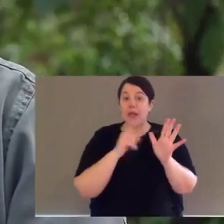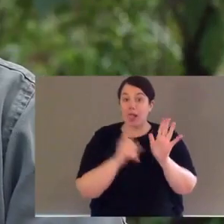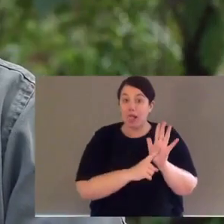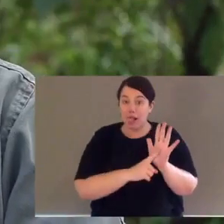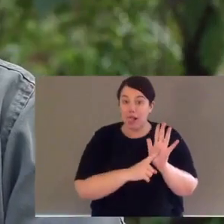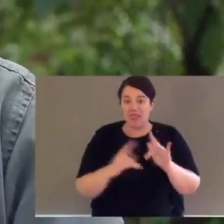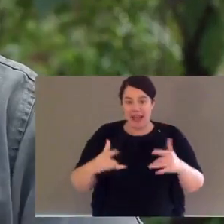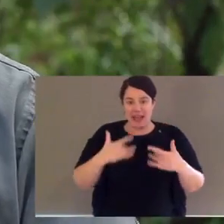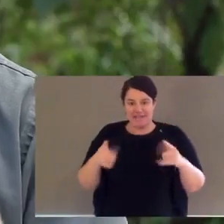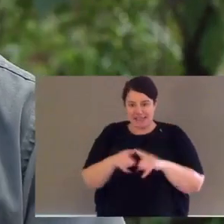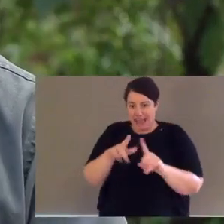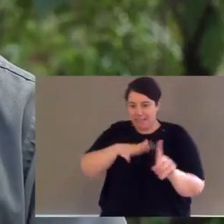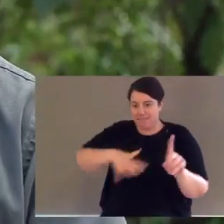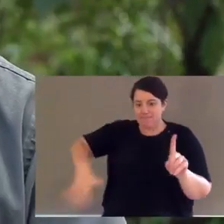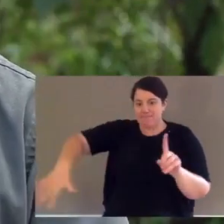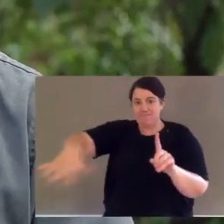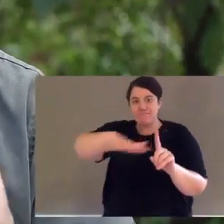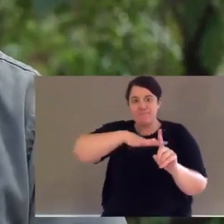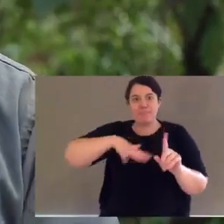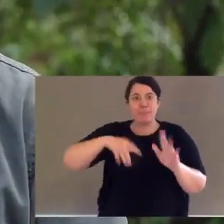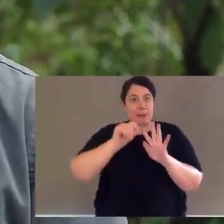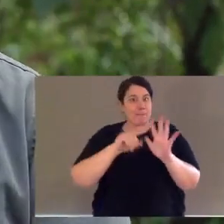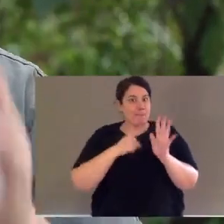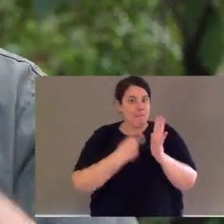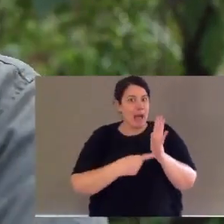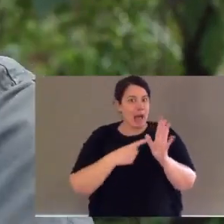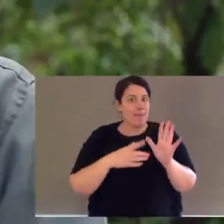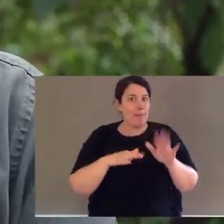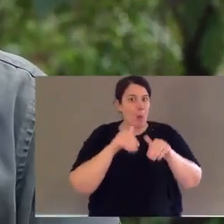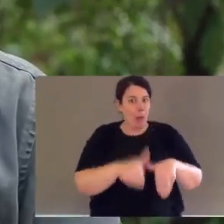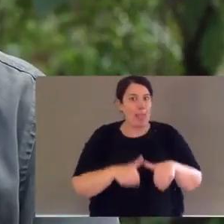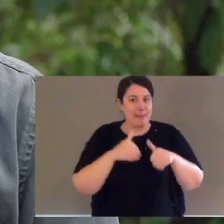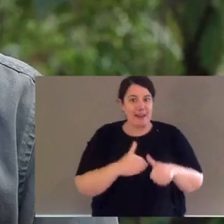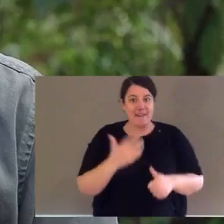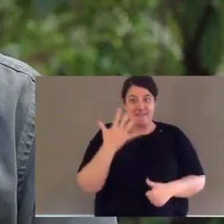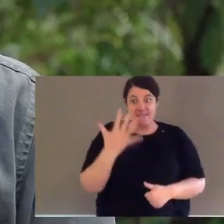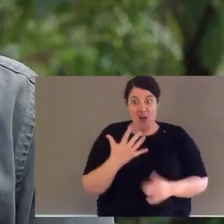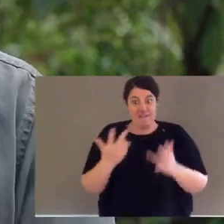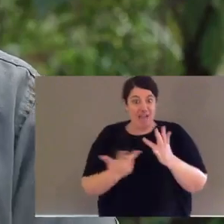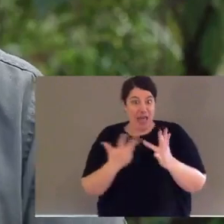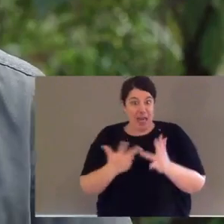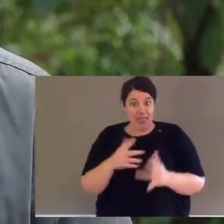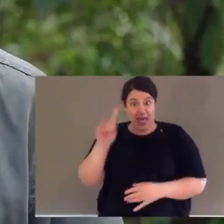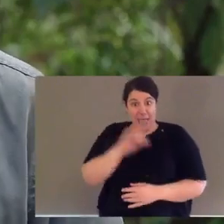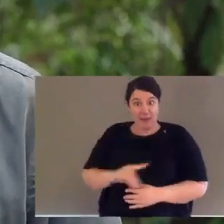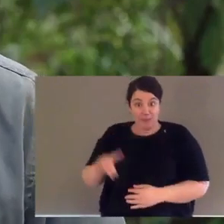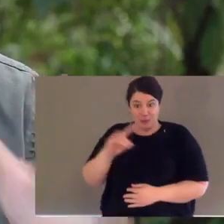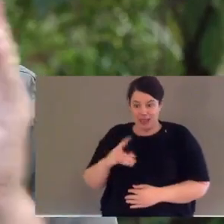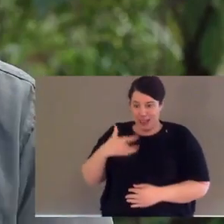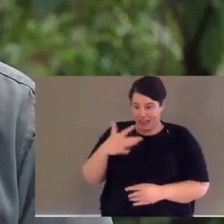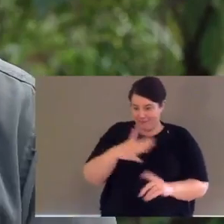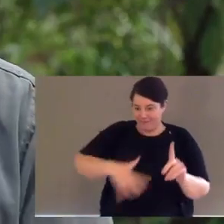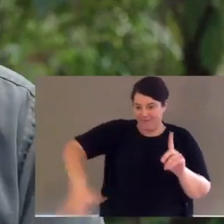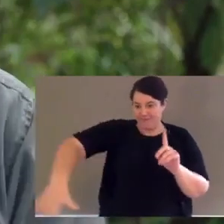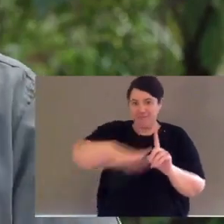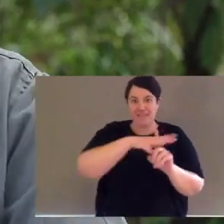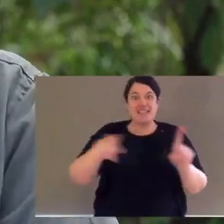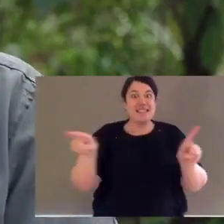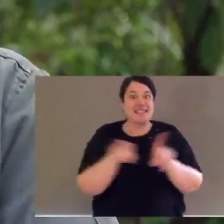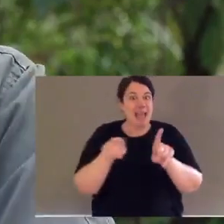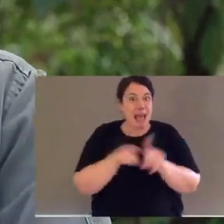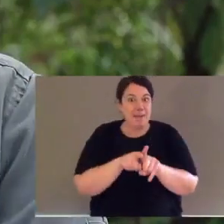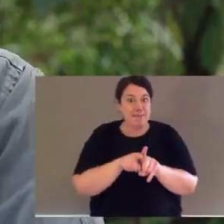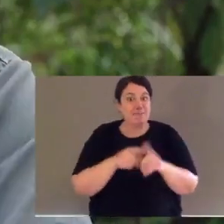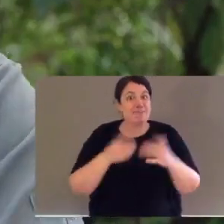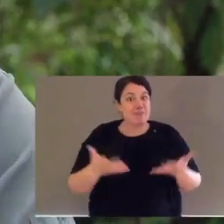marsupial, that live where Palmer wallabies live. I'm not going to give you any clues. Just find five